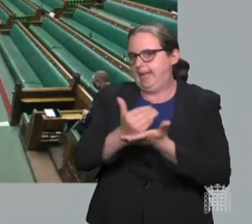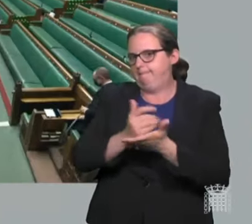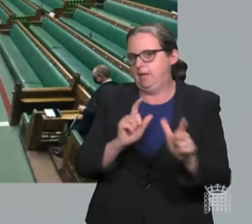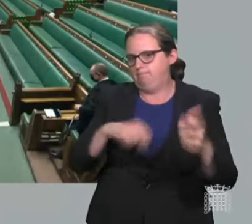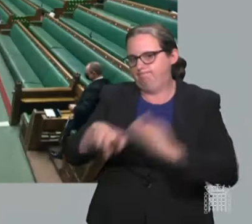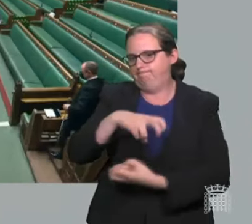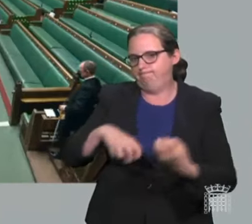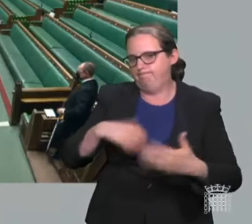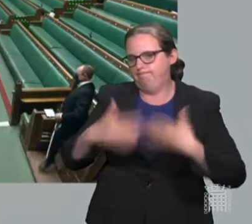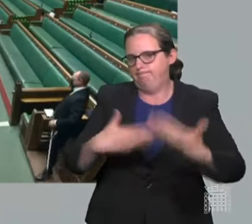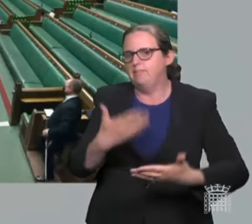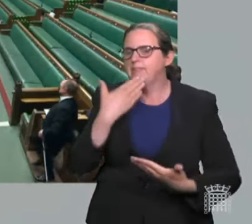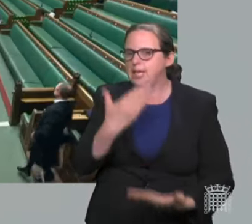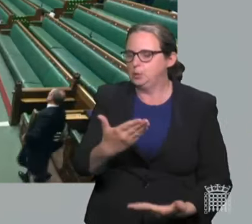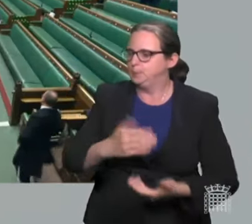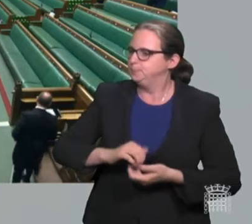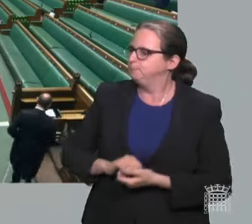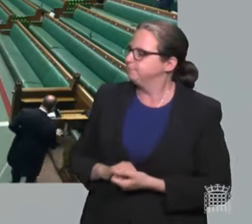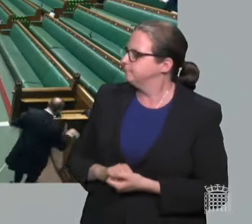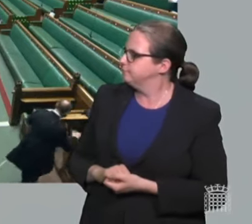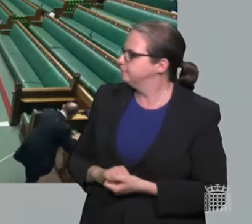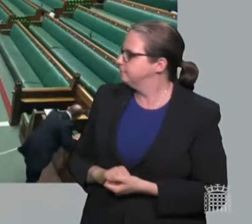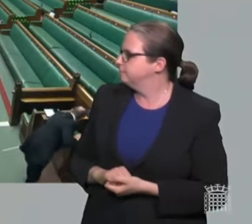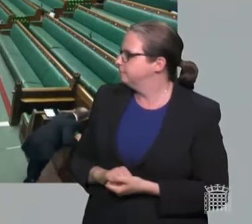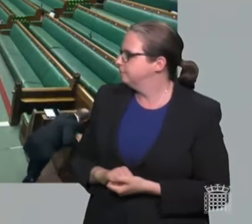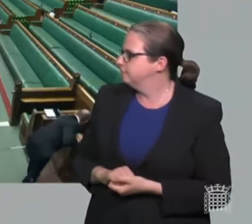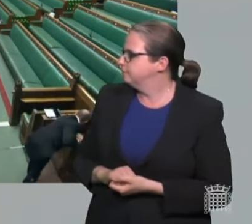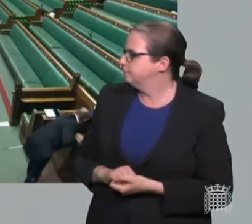you very much. Thank you. Thank you.